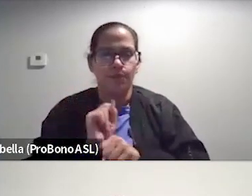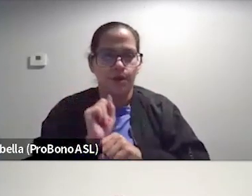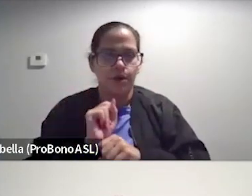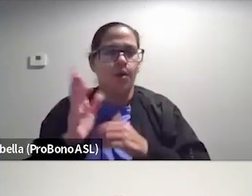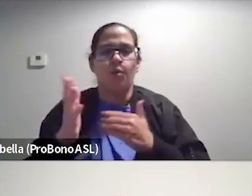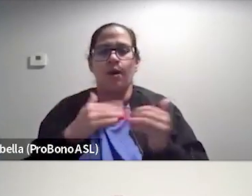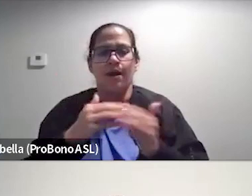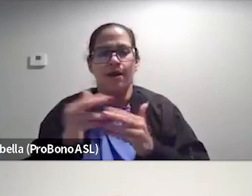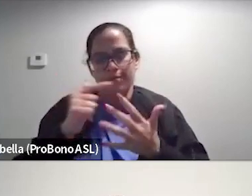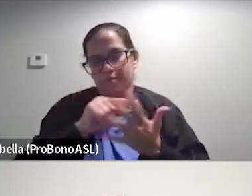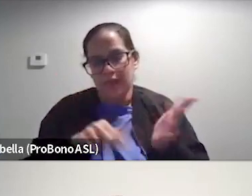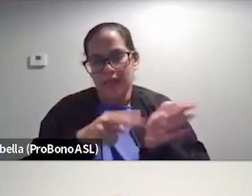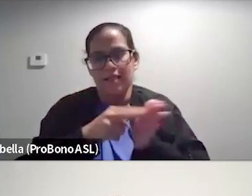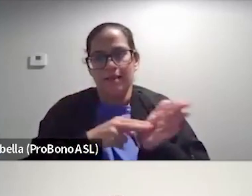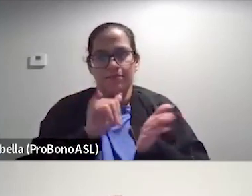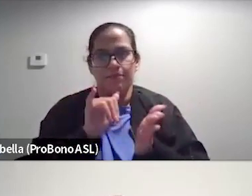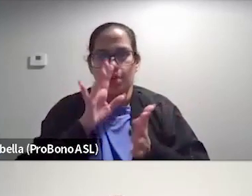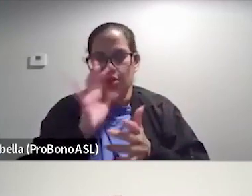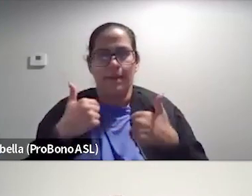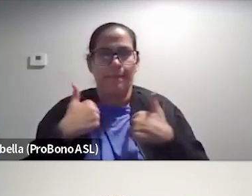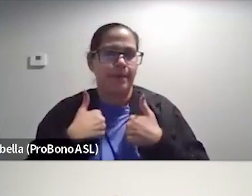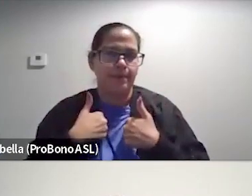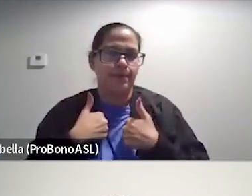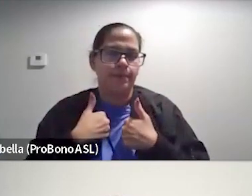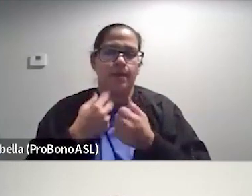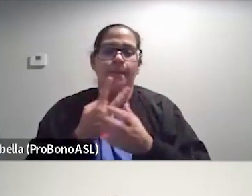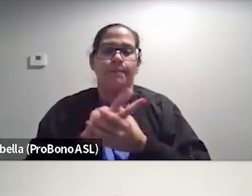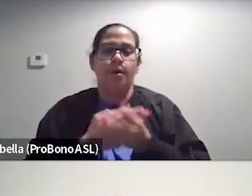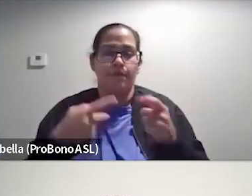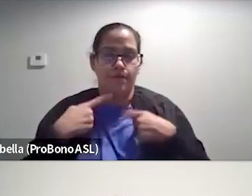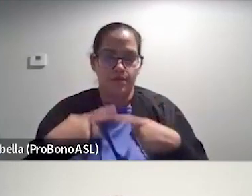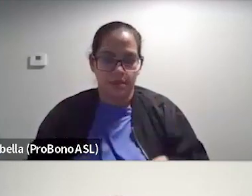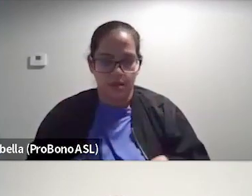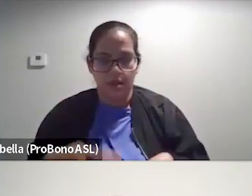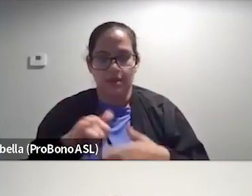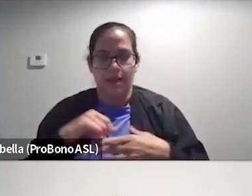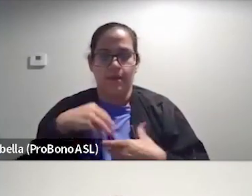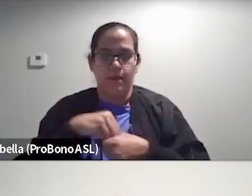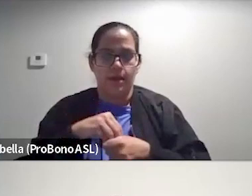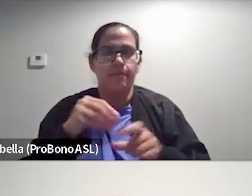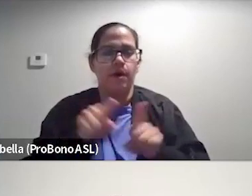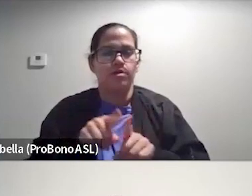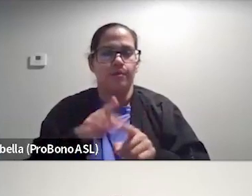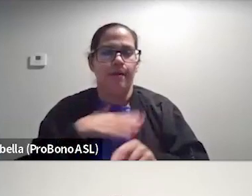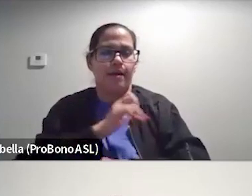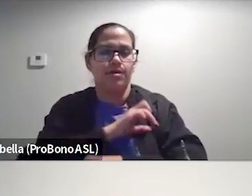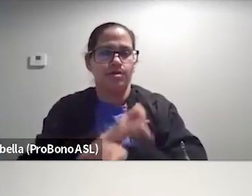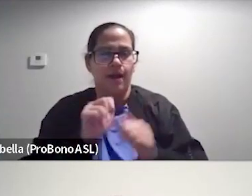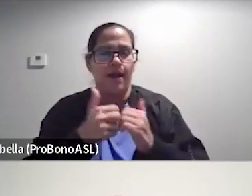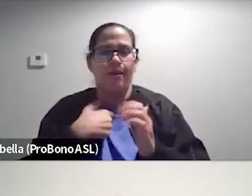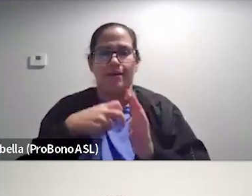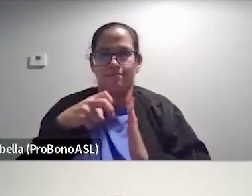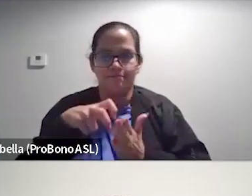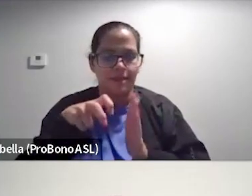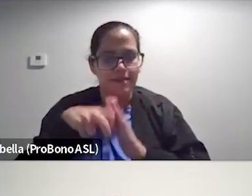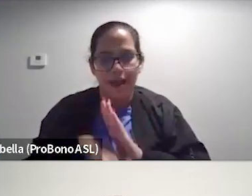whatever, all kind of labels and stuff that I, to look like me both physically, the body that I'm in, but also my energy, how I get down, the way that